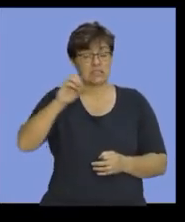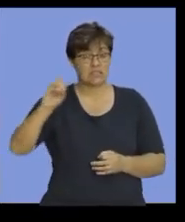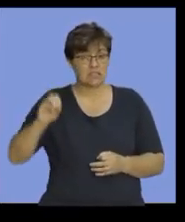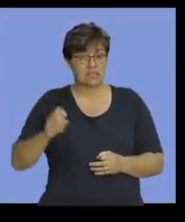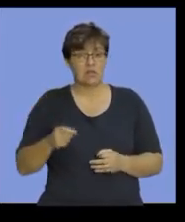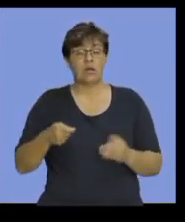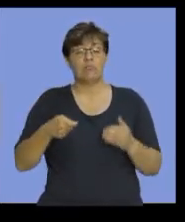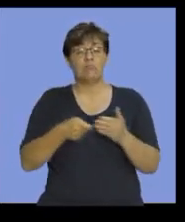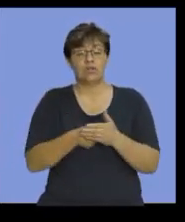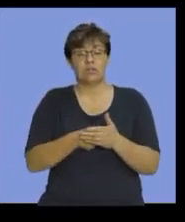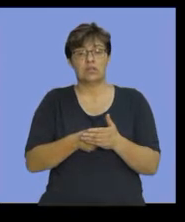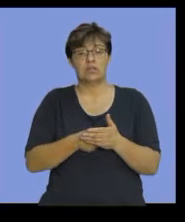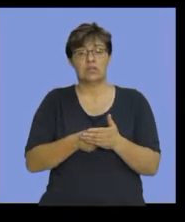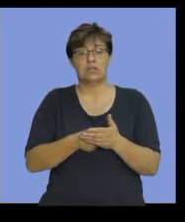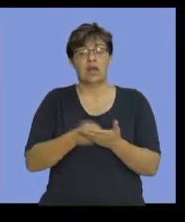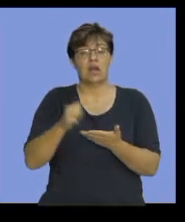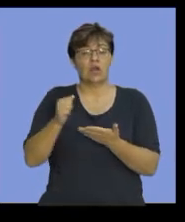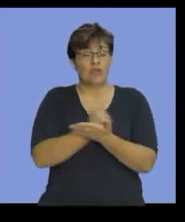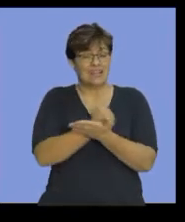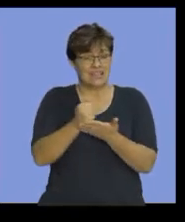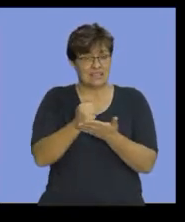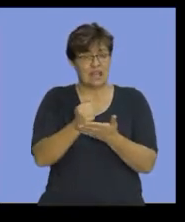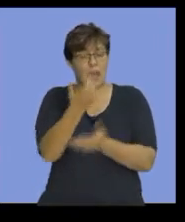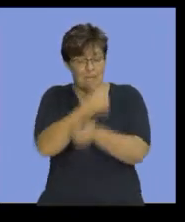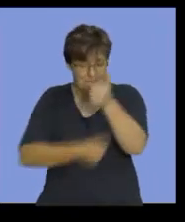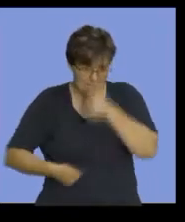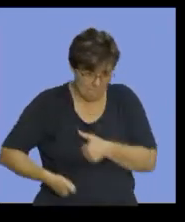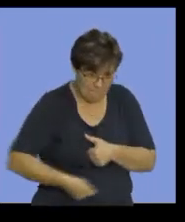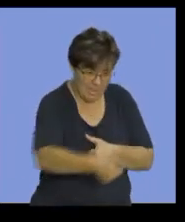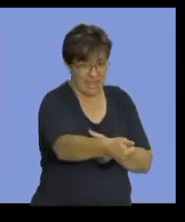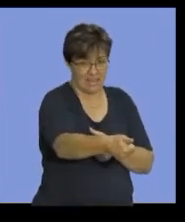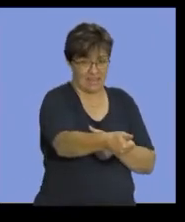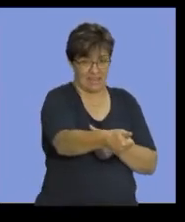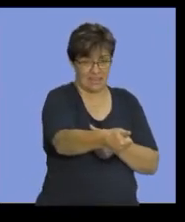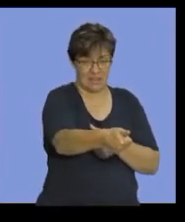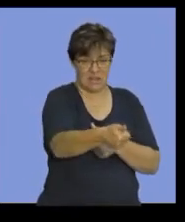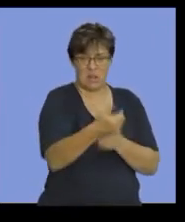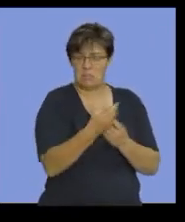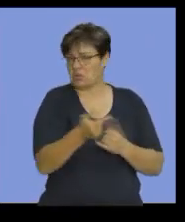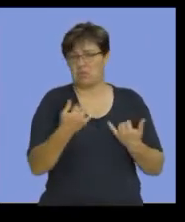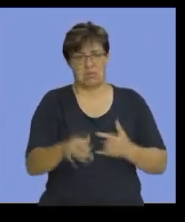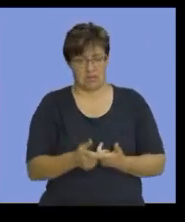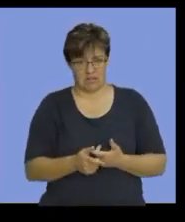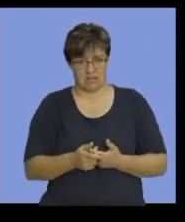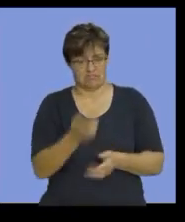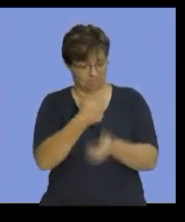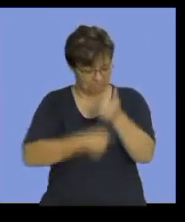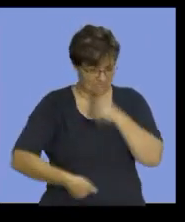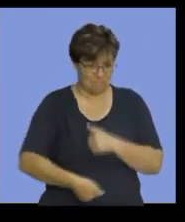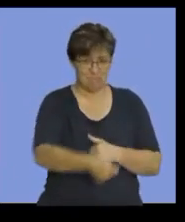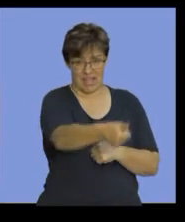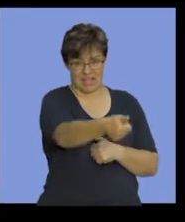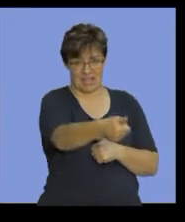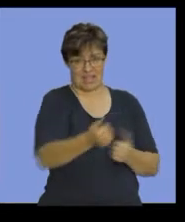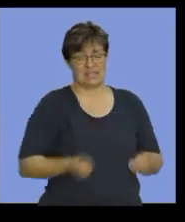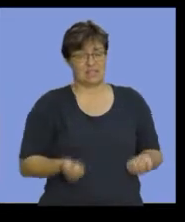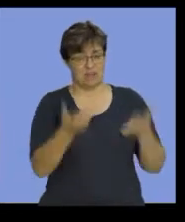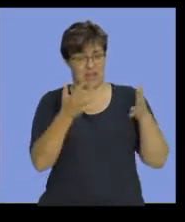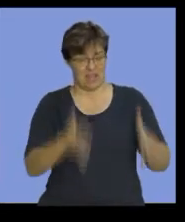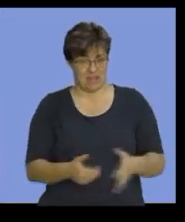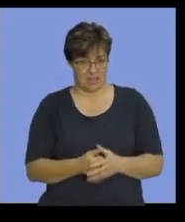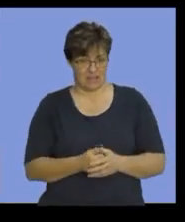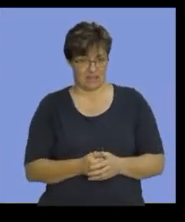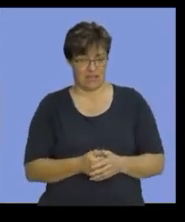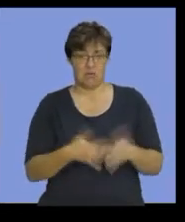bought on credit were returned. Right? In other words, we bought goods and these were returned to the suppliers,